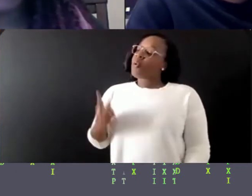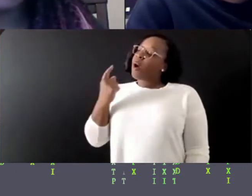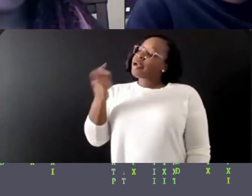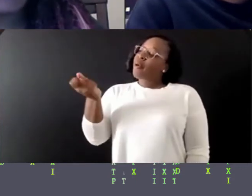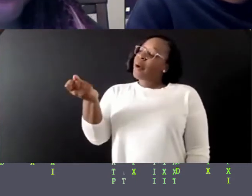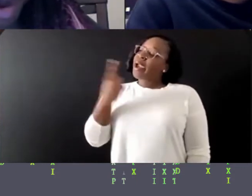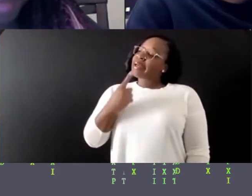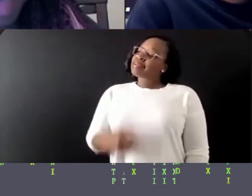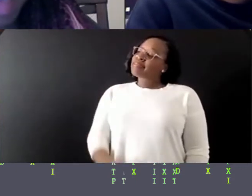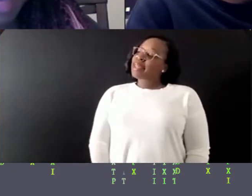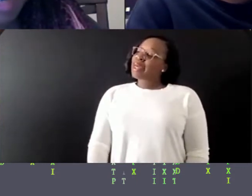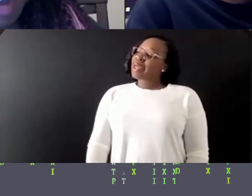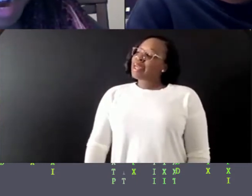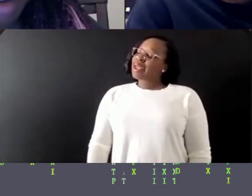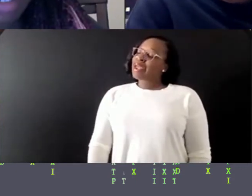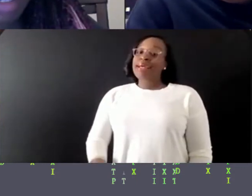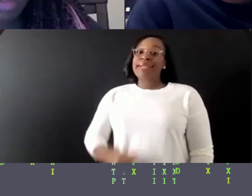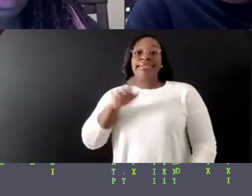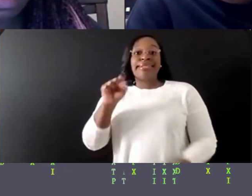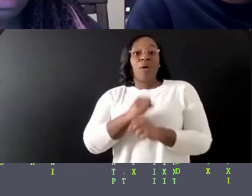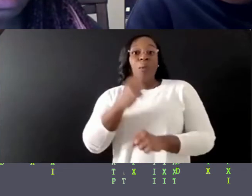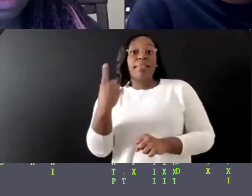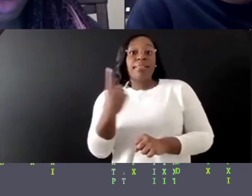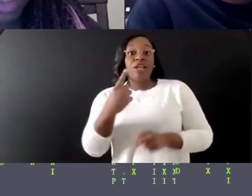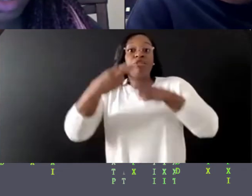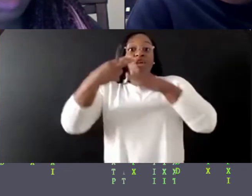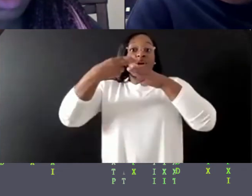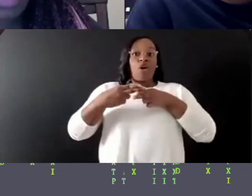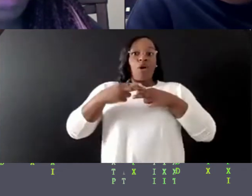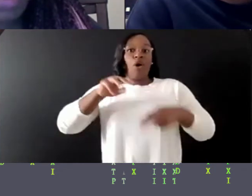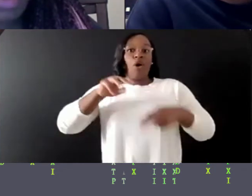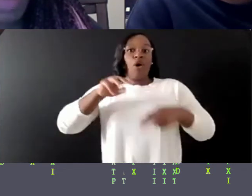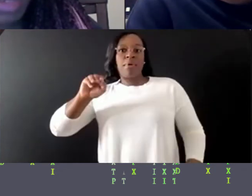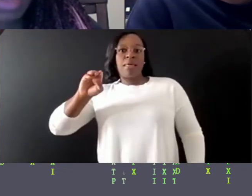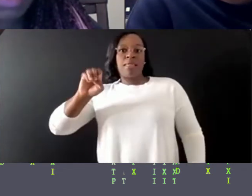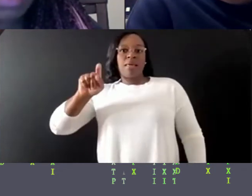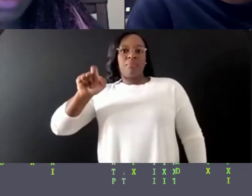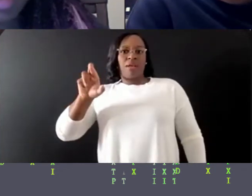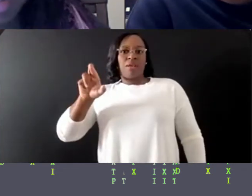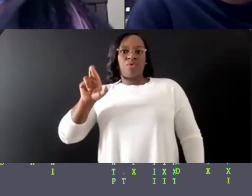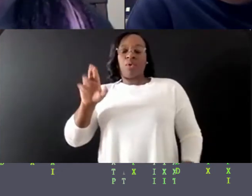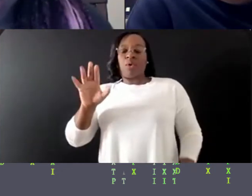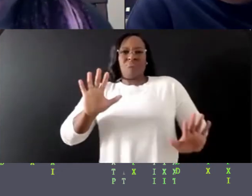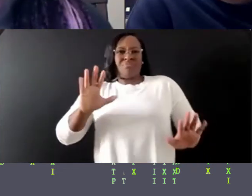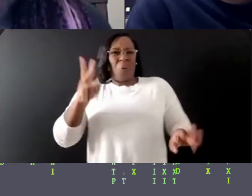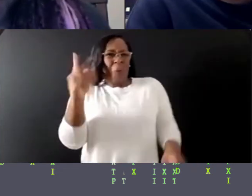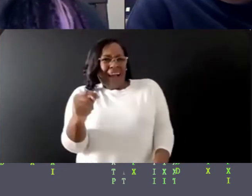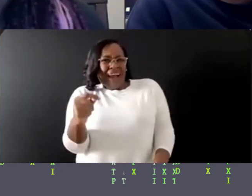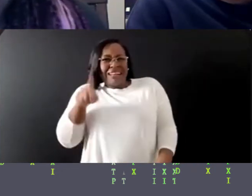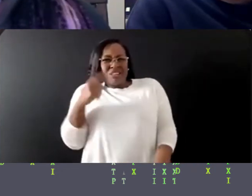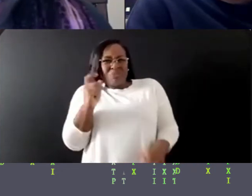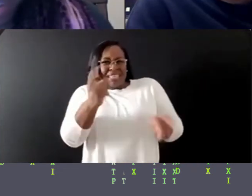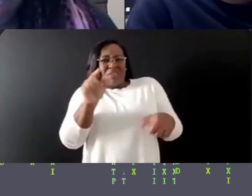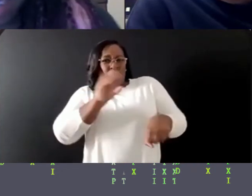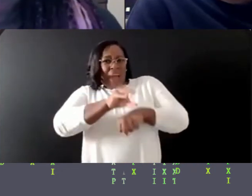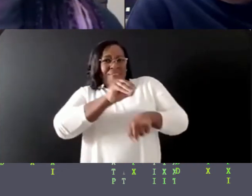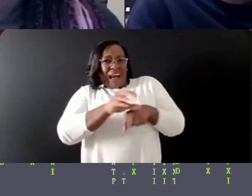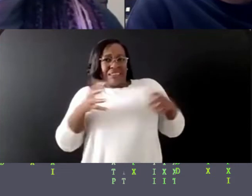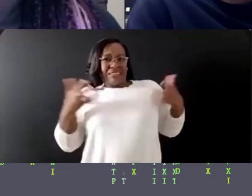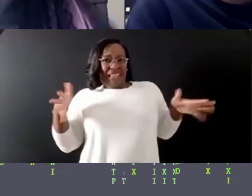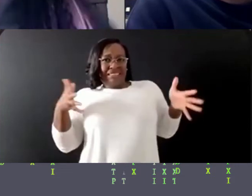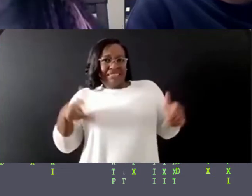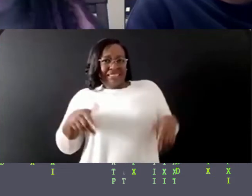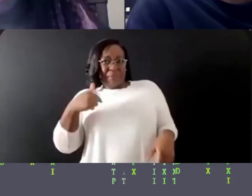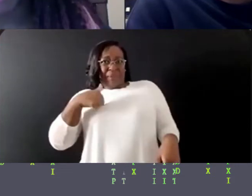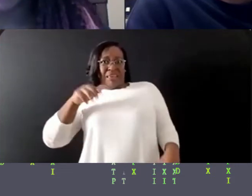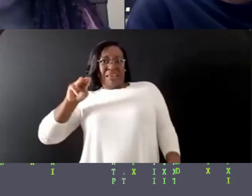Somebody literally called me that yesterday, and I was just like, what? I'll just be giving you advice. That's literally what I was like. Literally, that's what I was